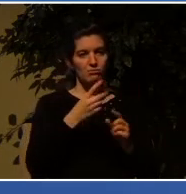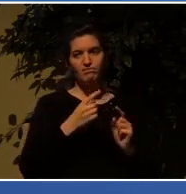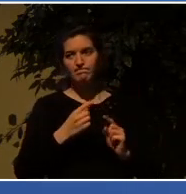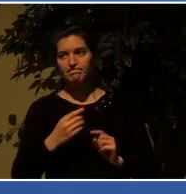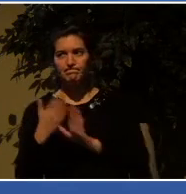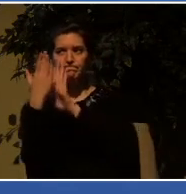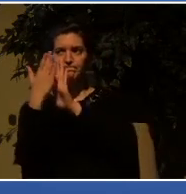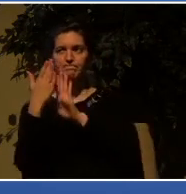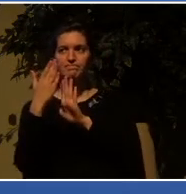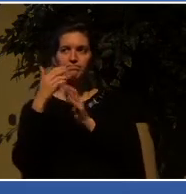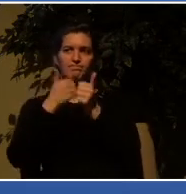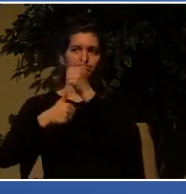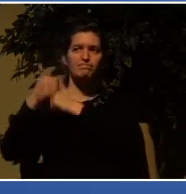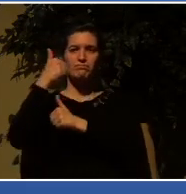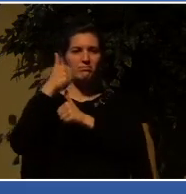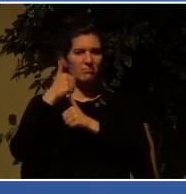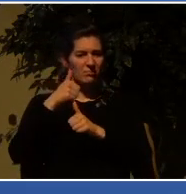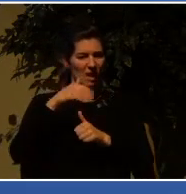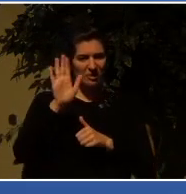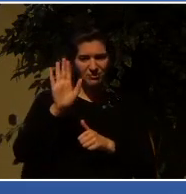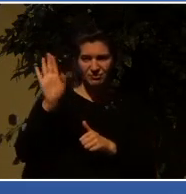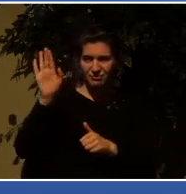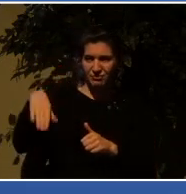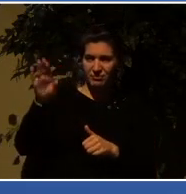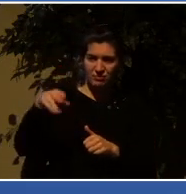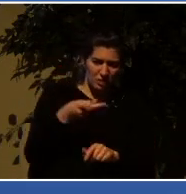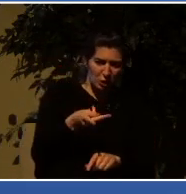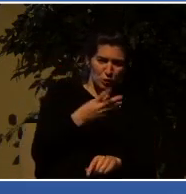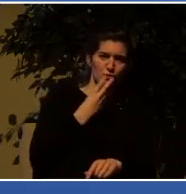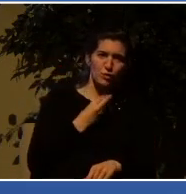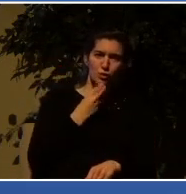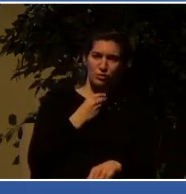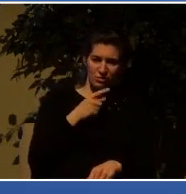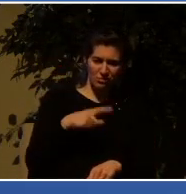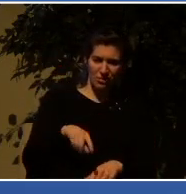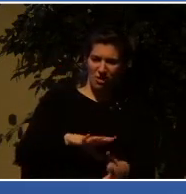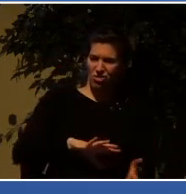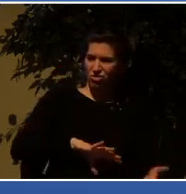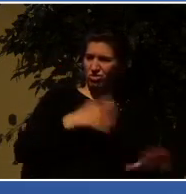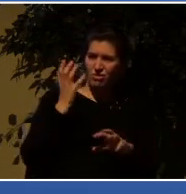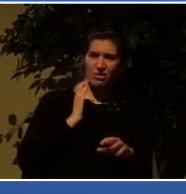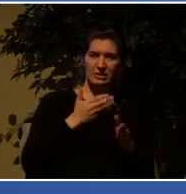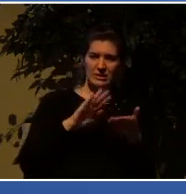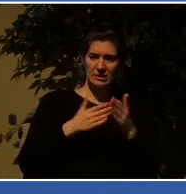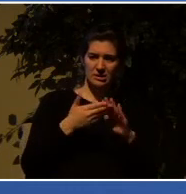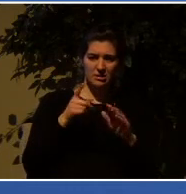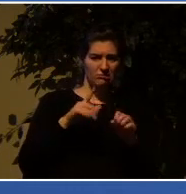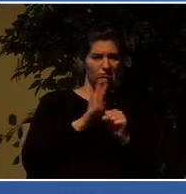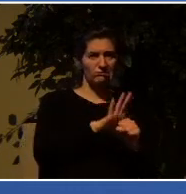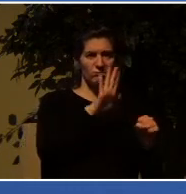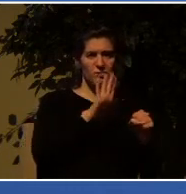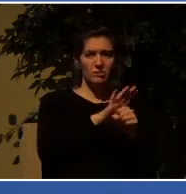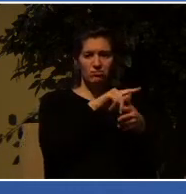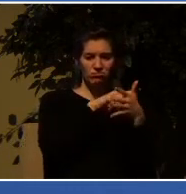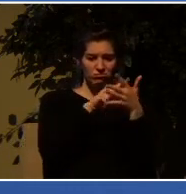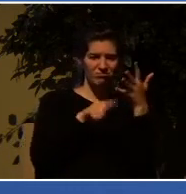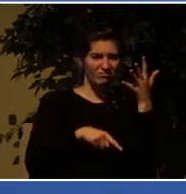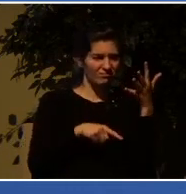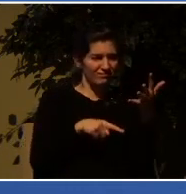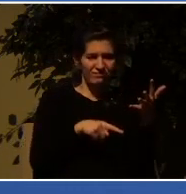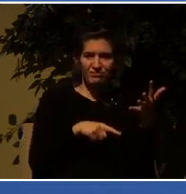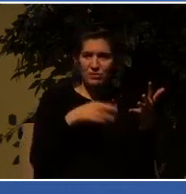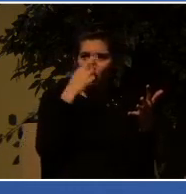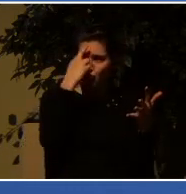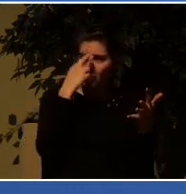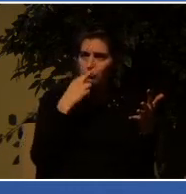they're throwing our city into an uproar by advocating customs unlawful for us